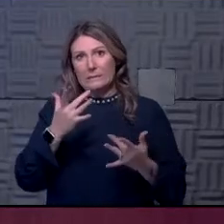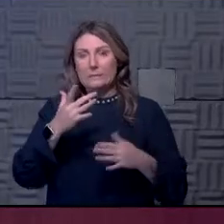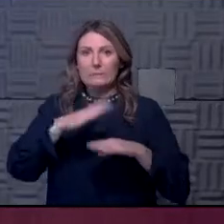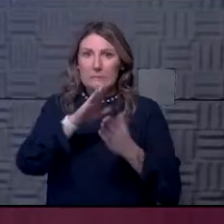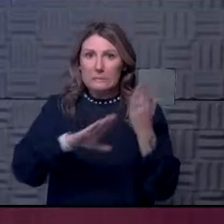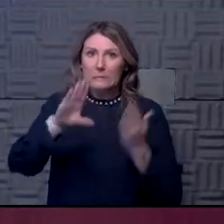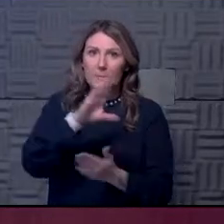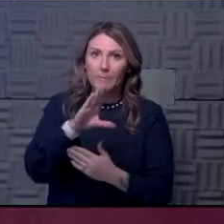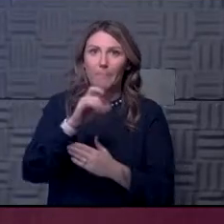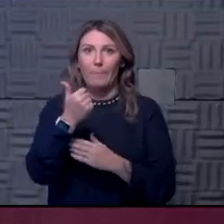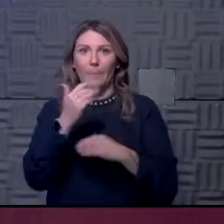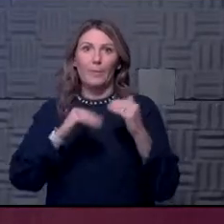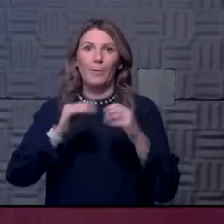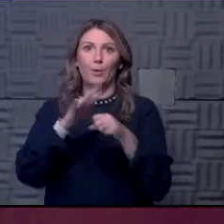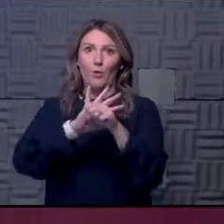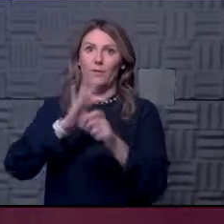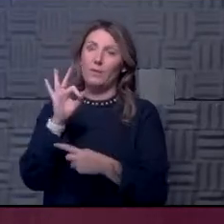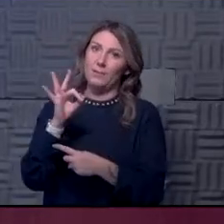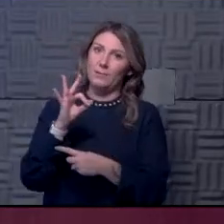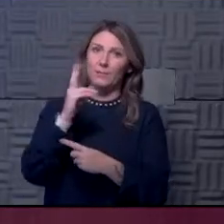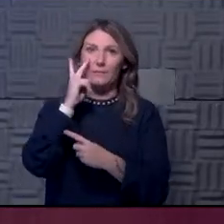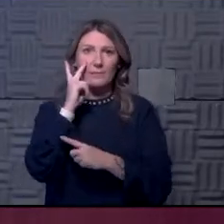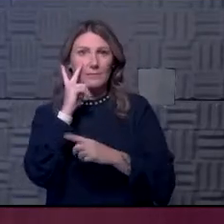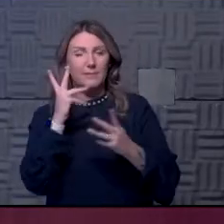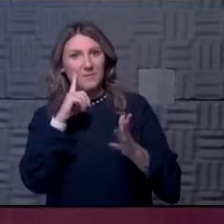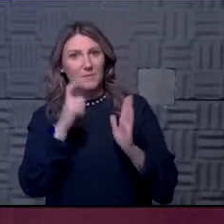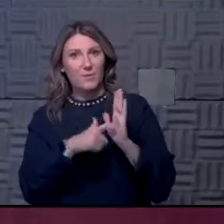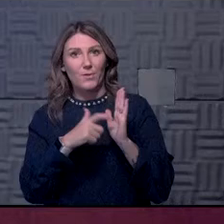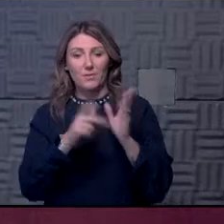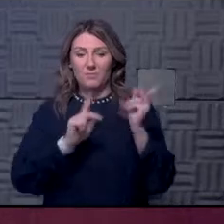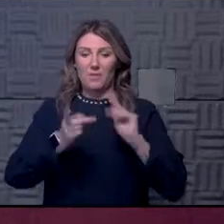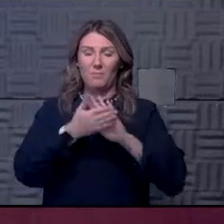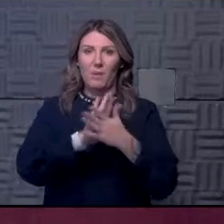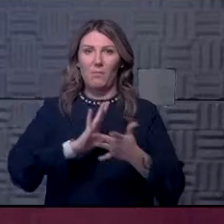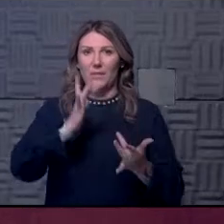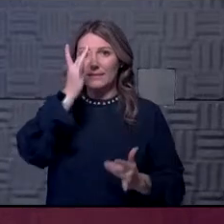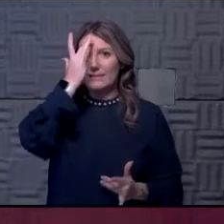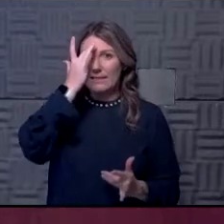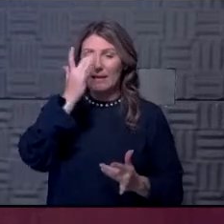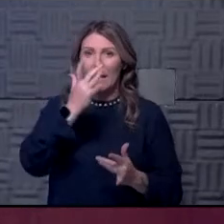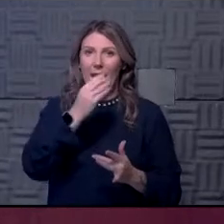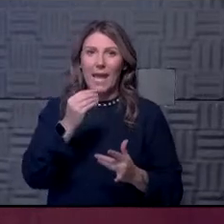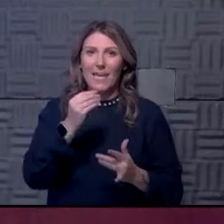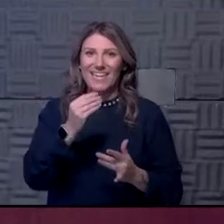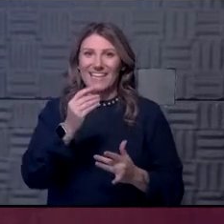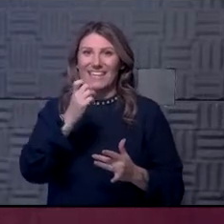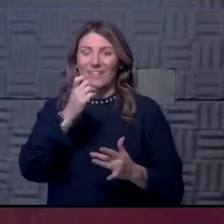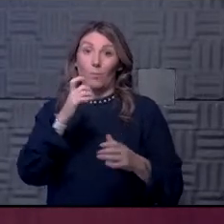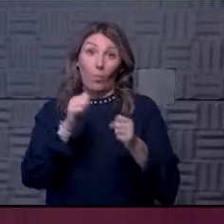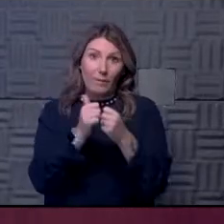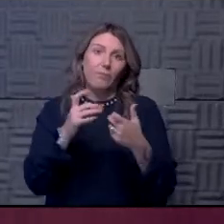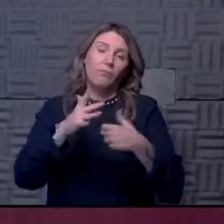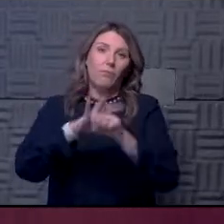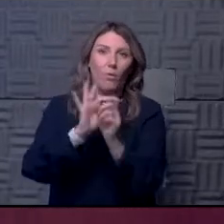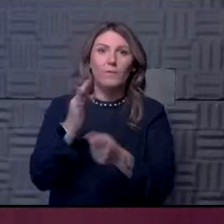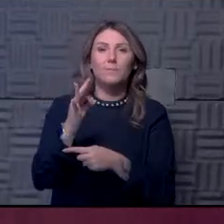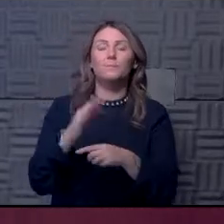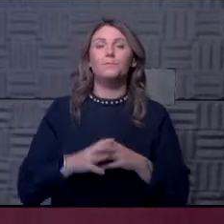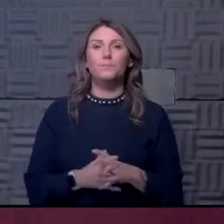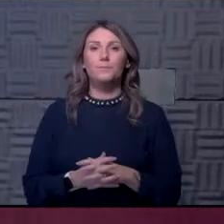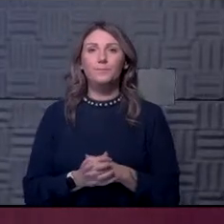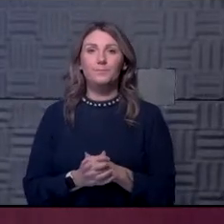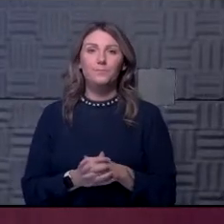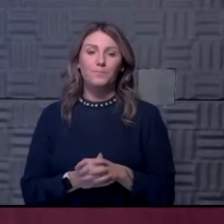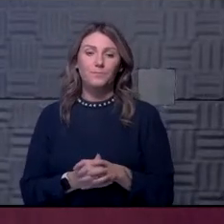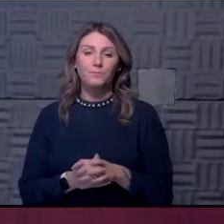COVID. And we're starting to see that play out with people getting sick and not with COVID. So, but really,